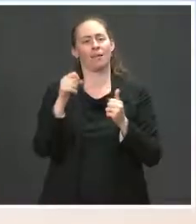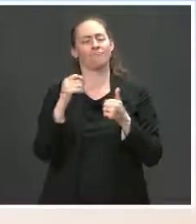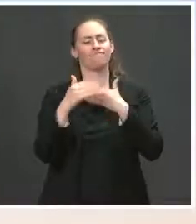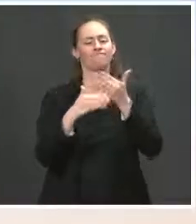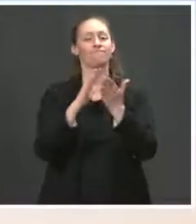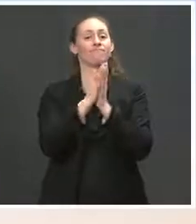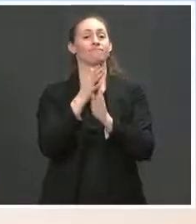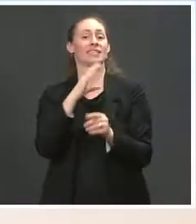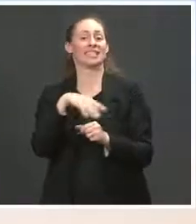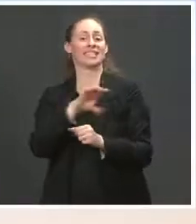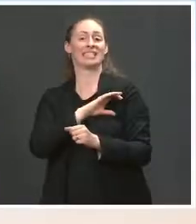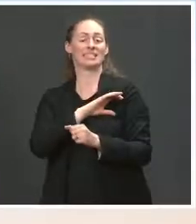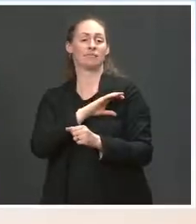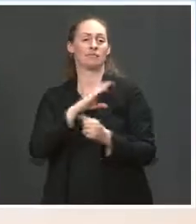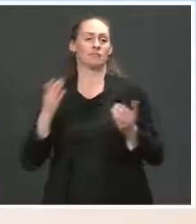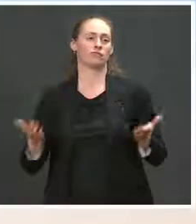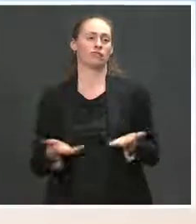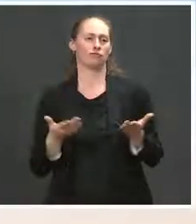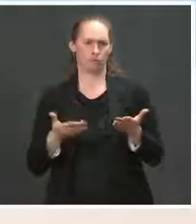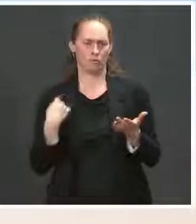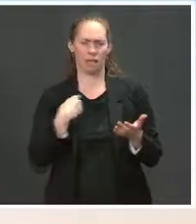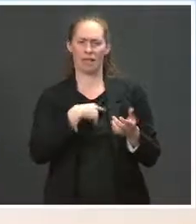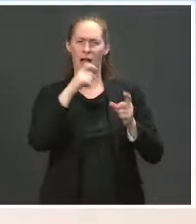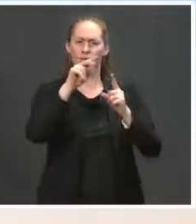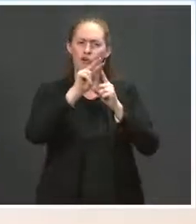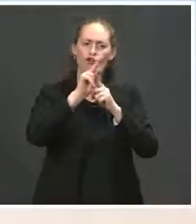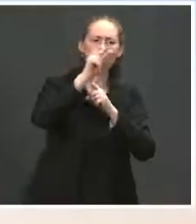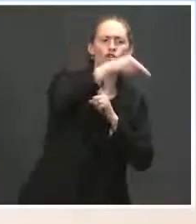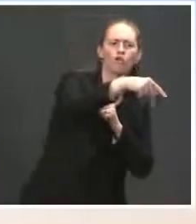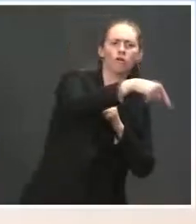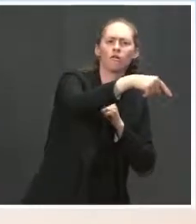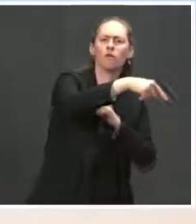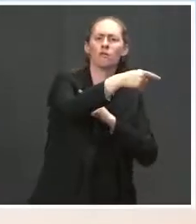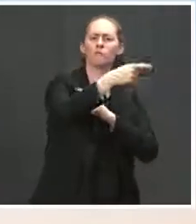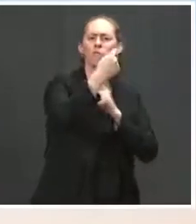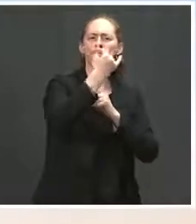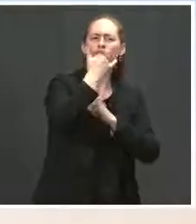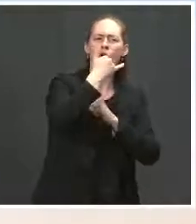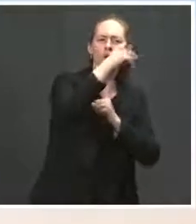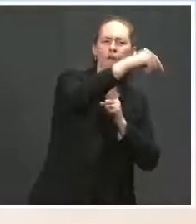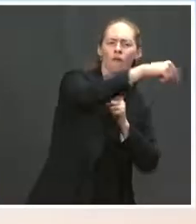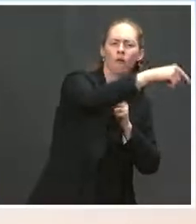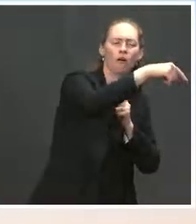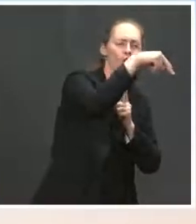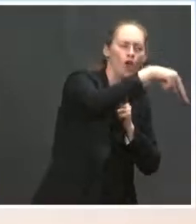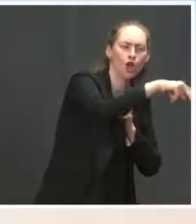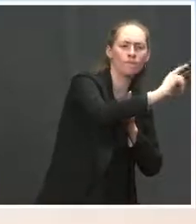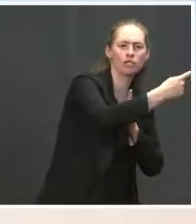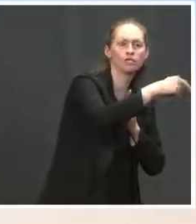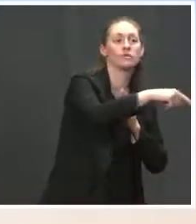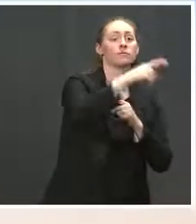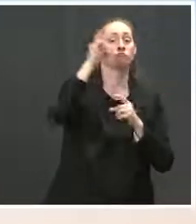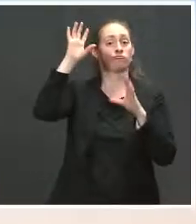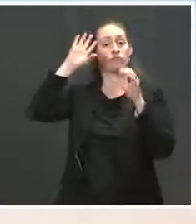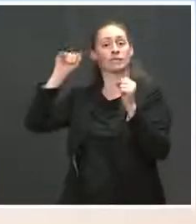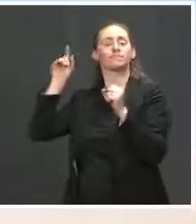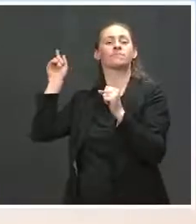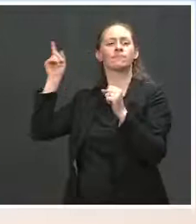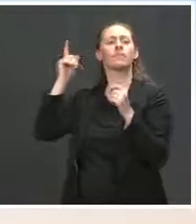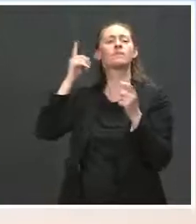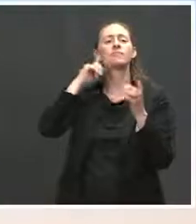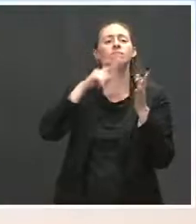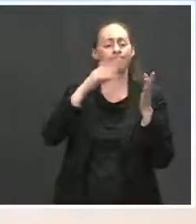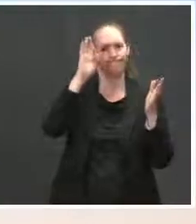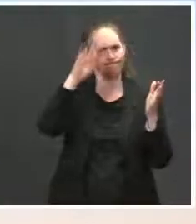That's something he announced on day one of his presidency. So we are well aware, and there was some reporting this morning, that this was an issue